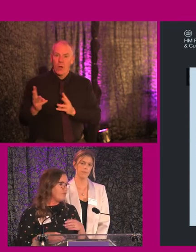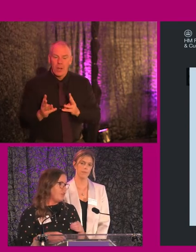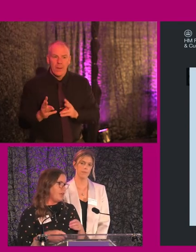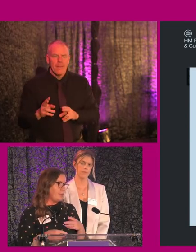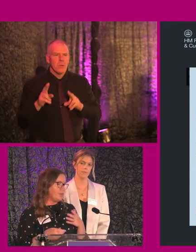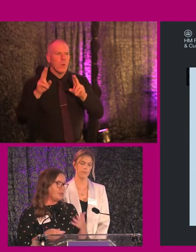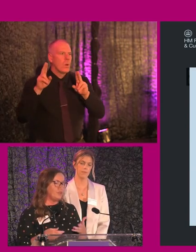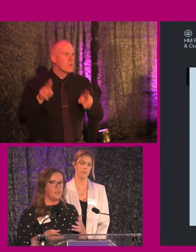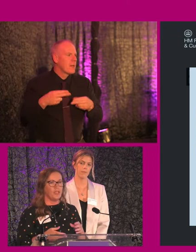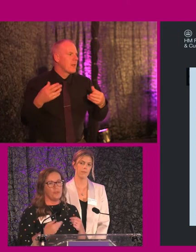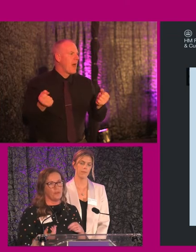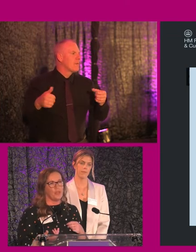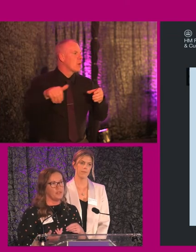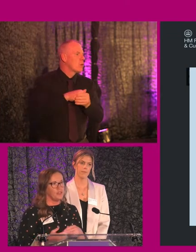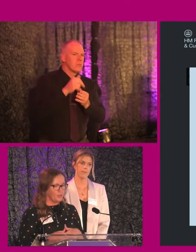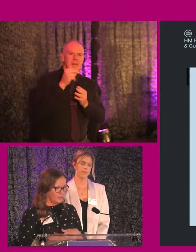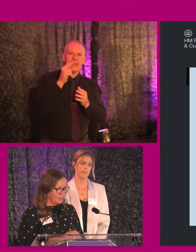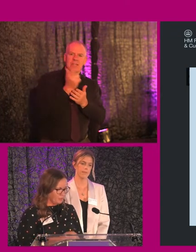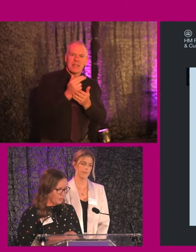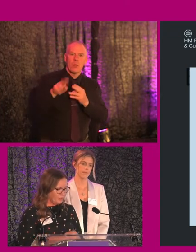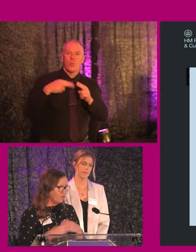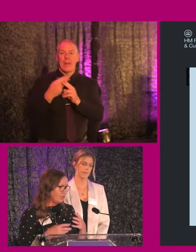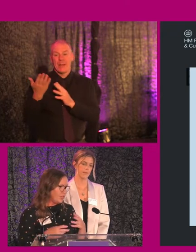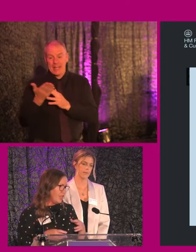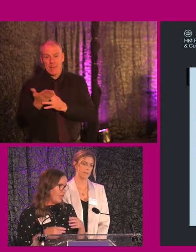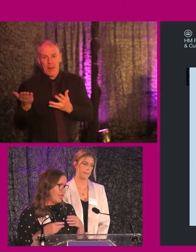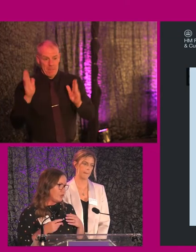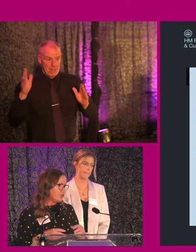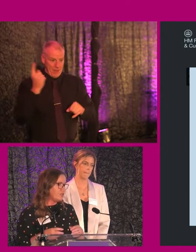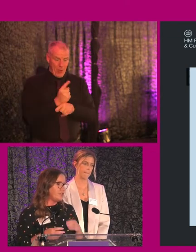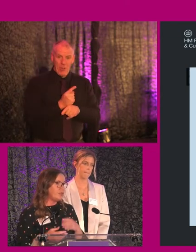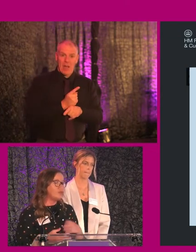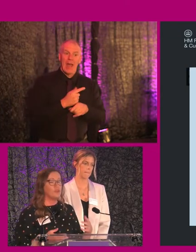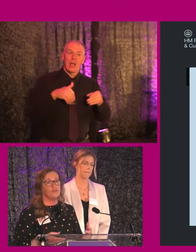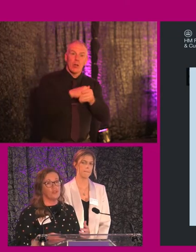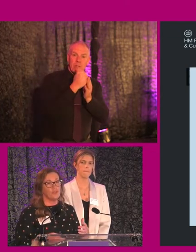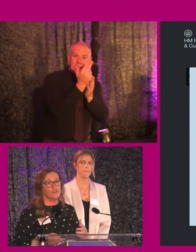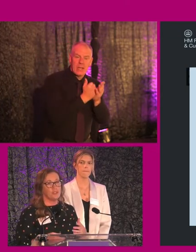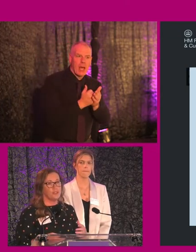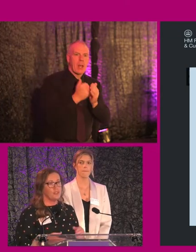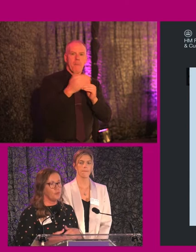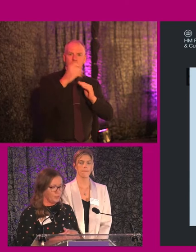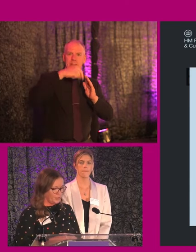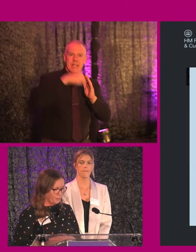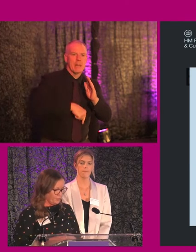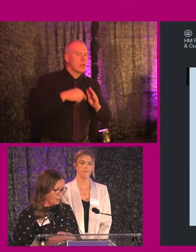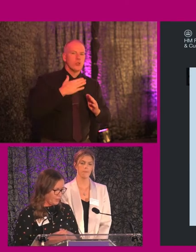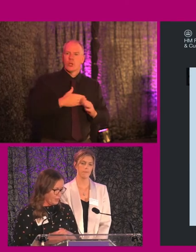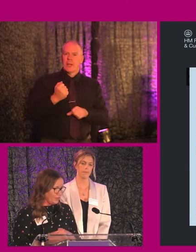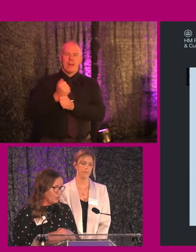have inclusive design without accessibility and that really inclusive design goes much further than just accessibility.